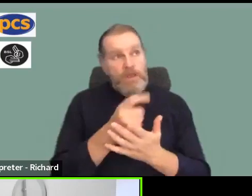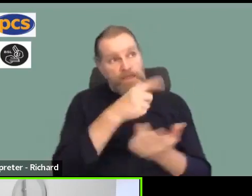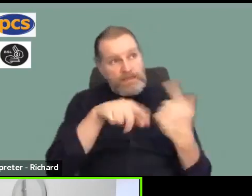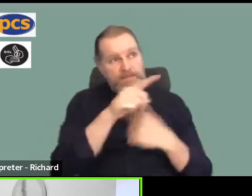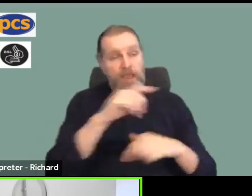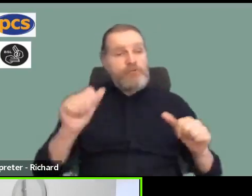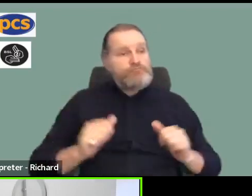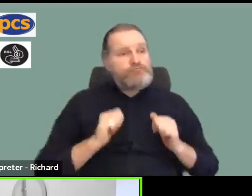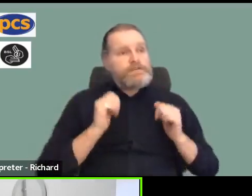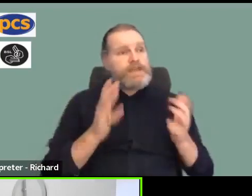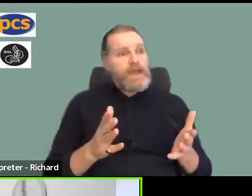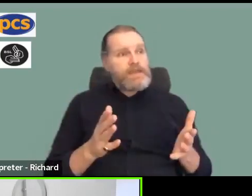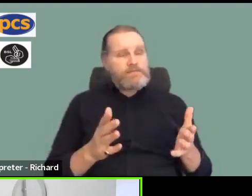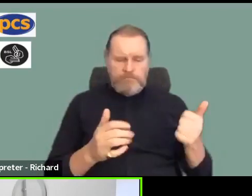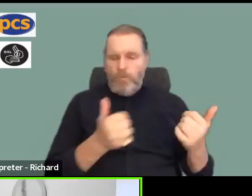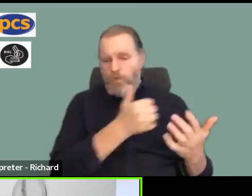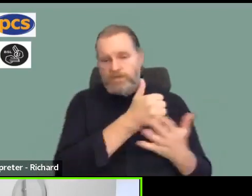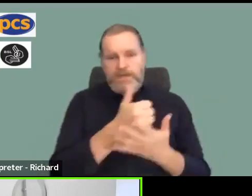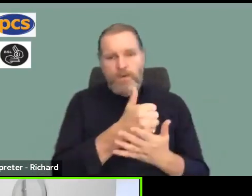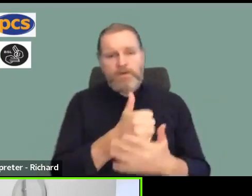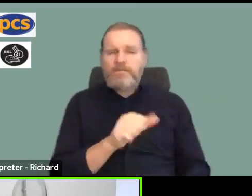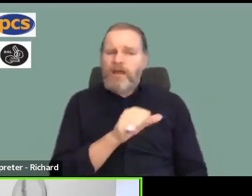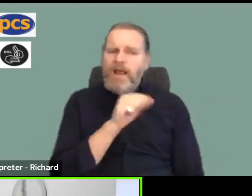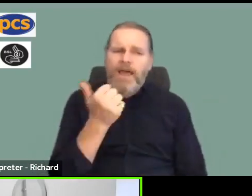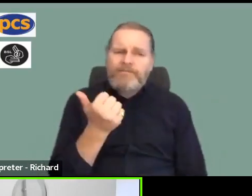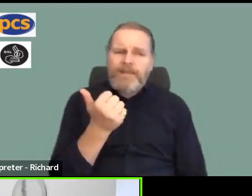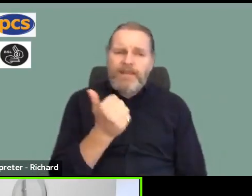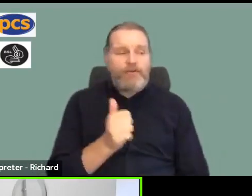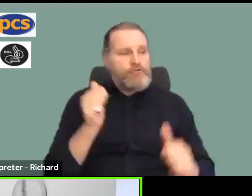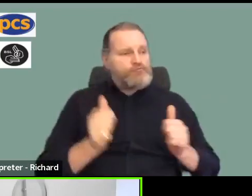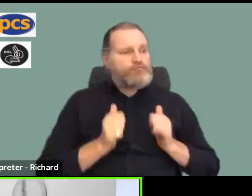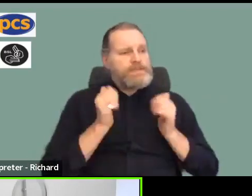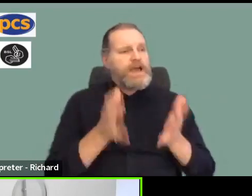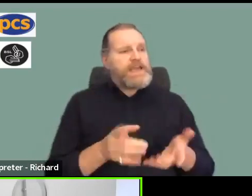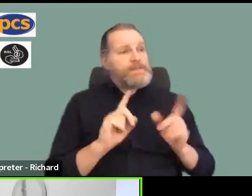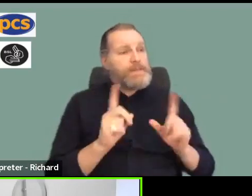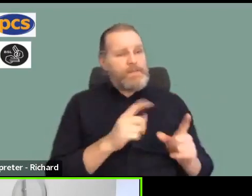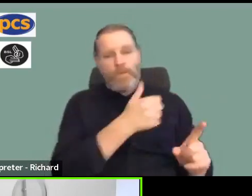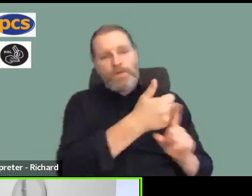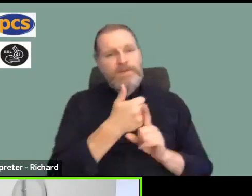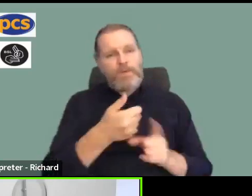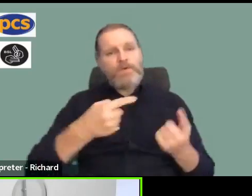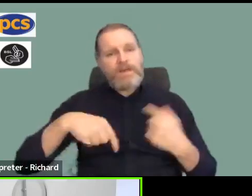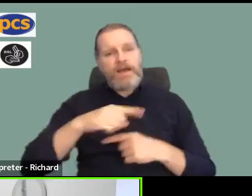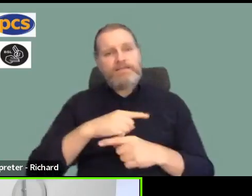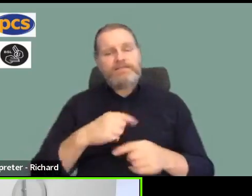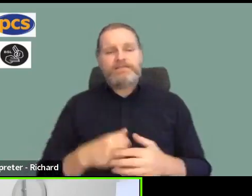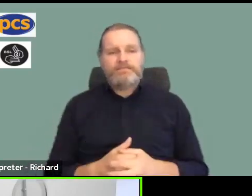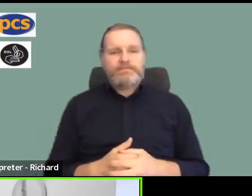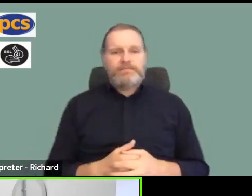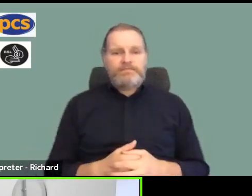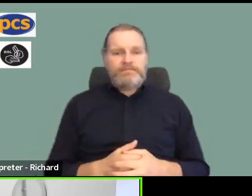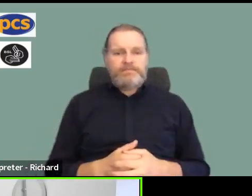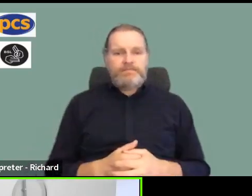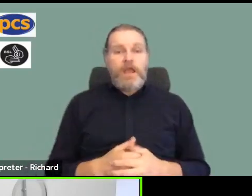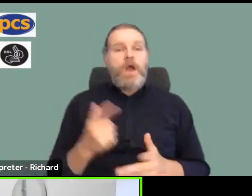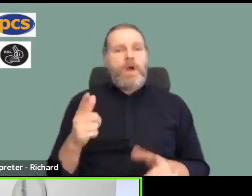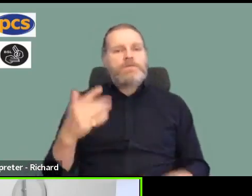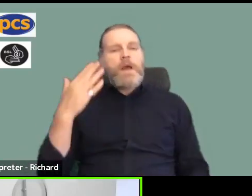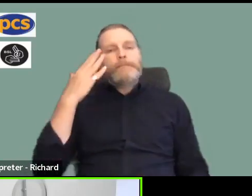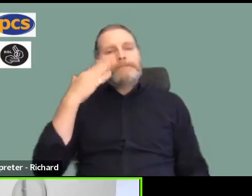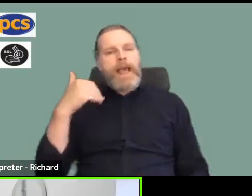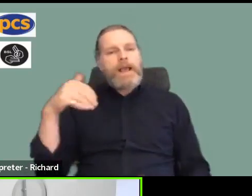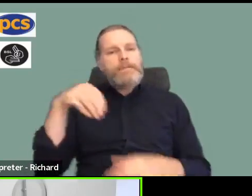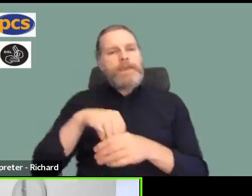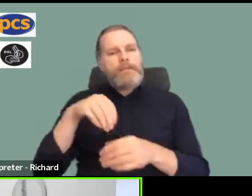please let us know. So that's a nice message to have. And Solidarity from O'Neill Kula on behalf of Black Members in the Northern